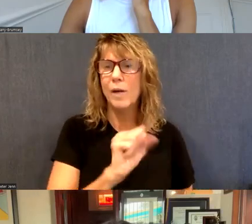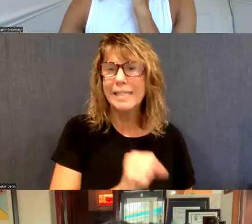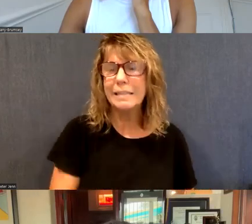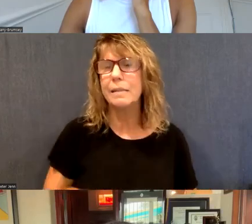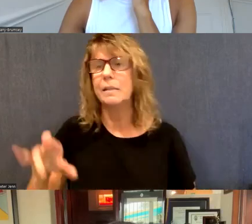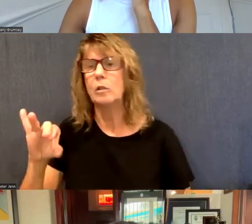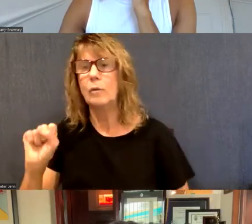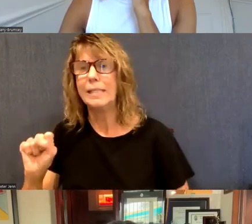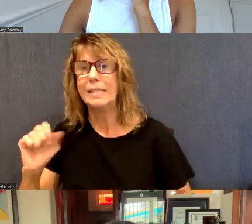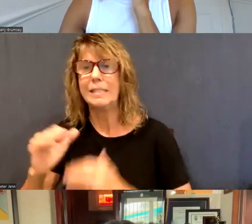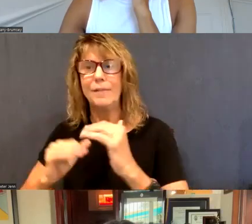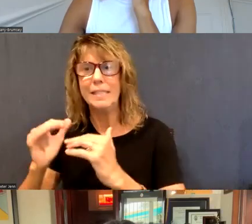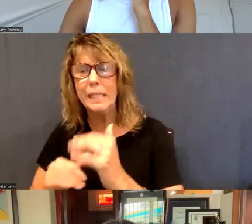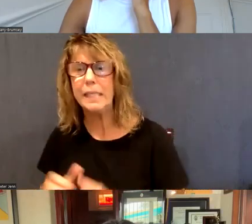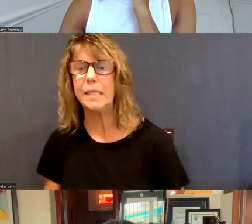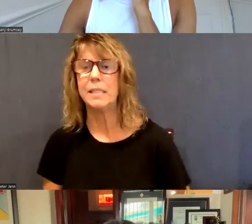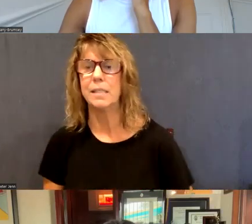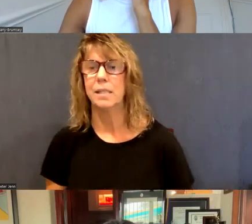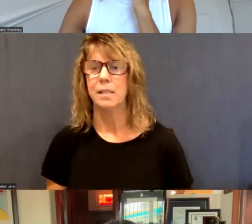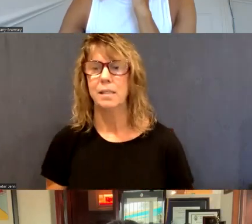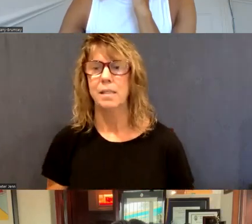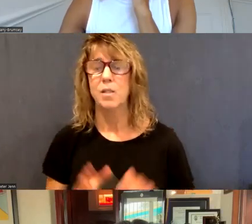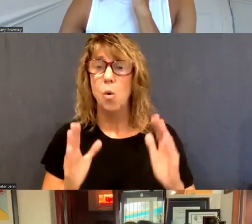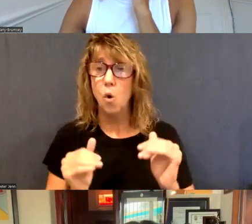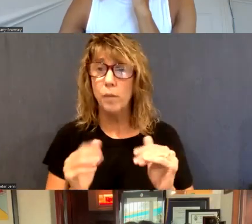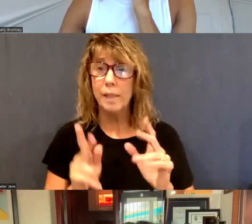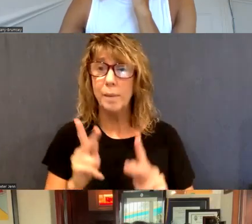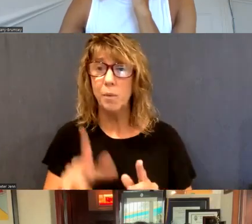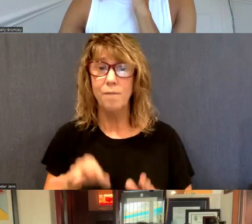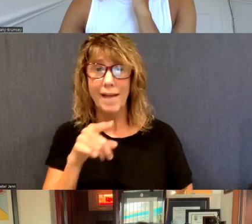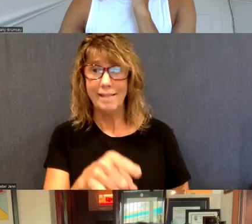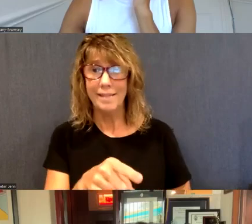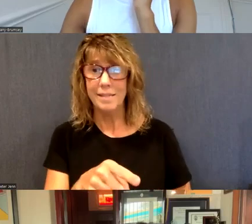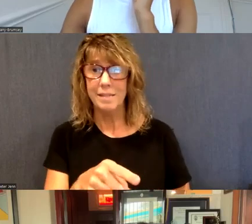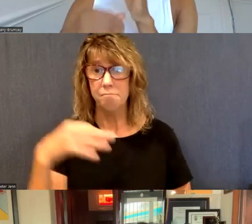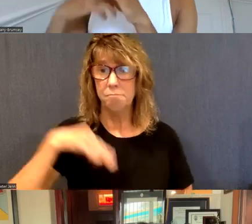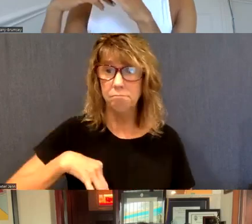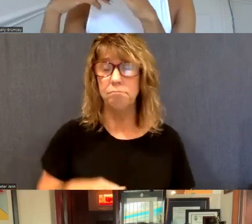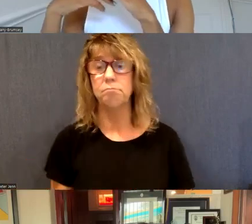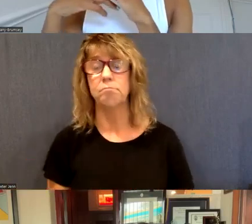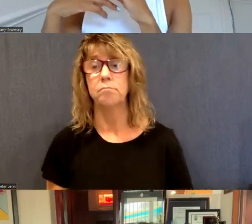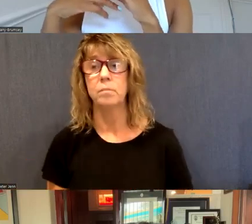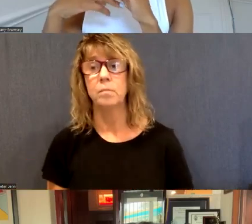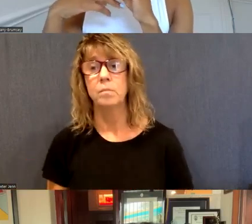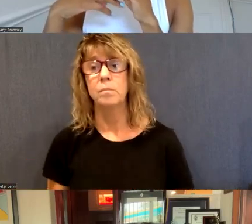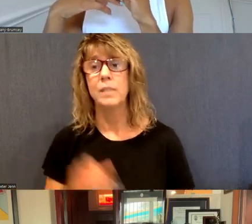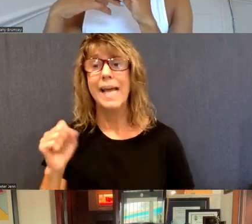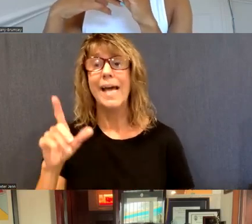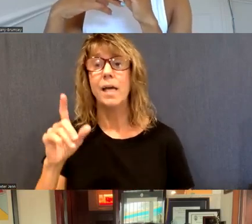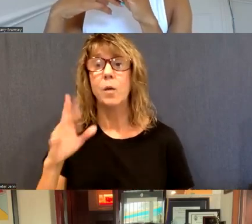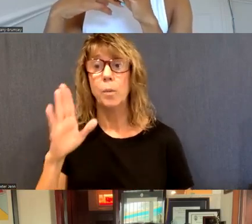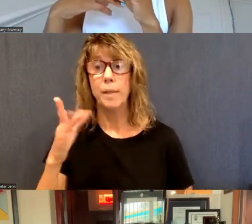Um, so there's, you know, hopefully people will find this helpful. Um, and yeah, it comes out soon.